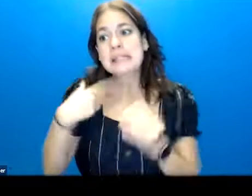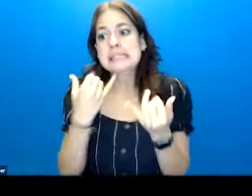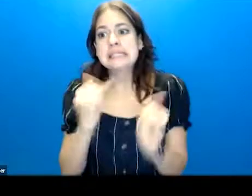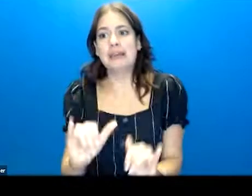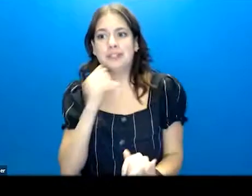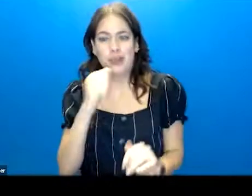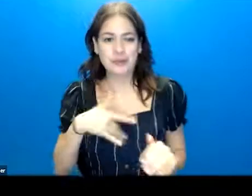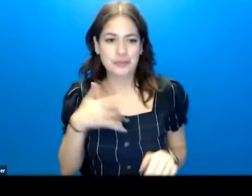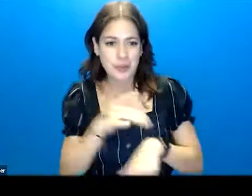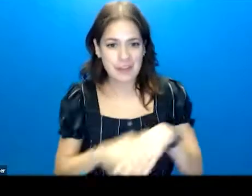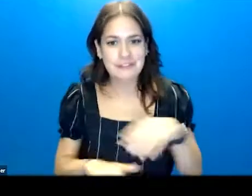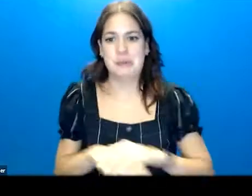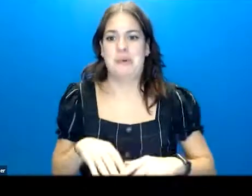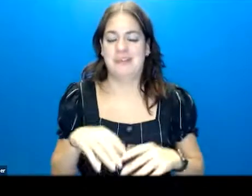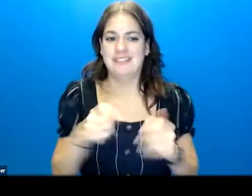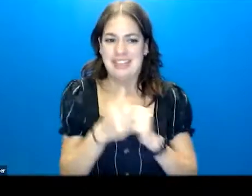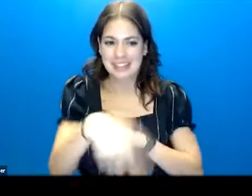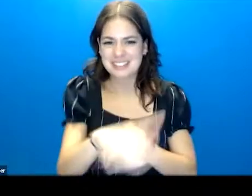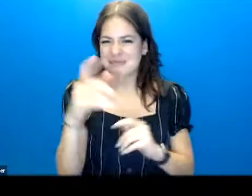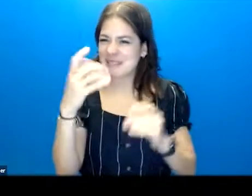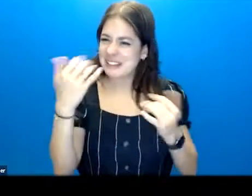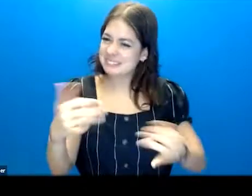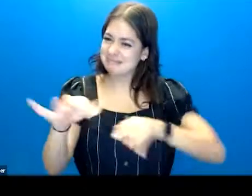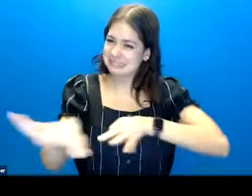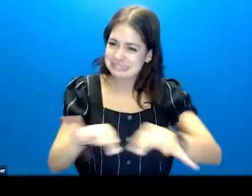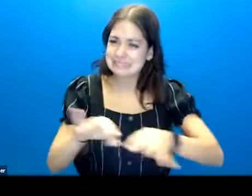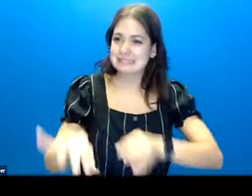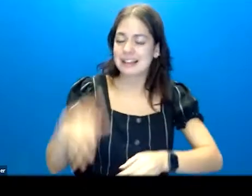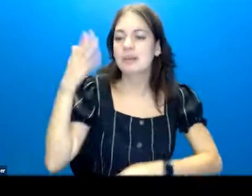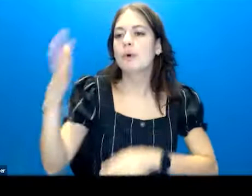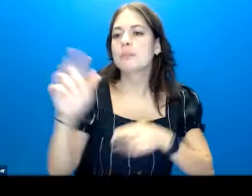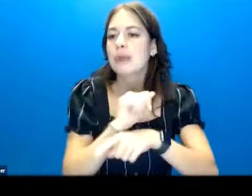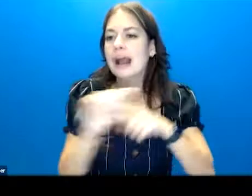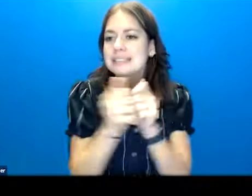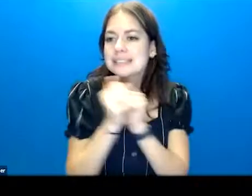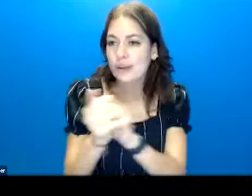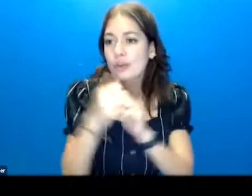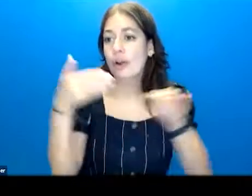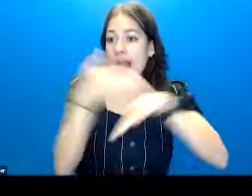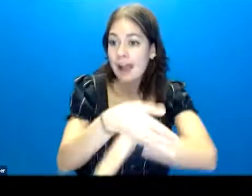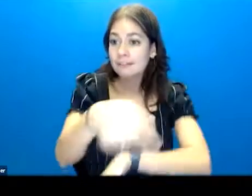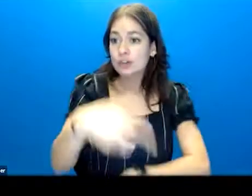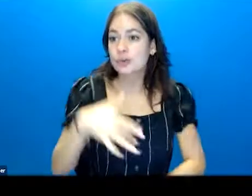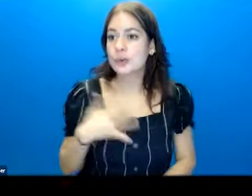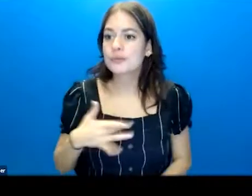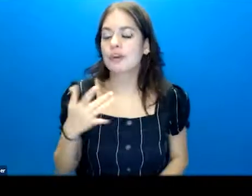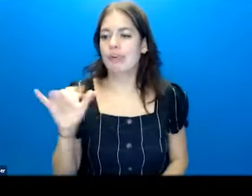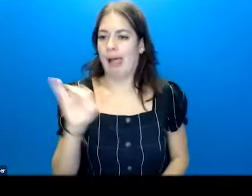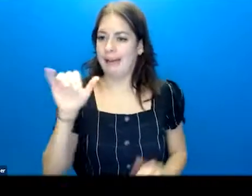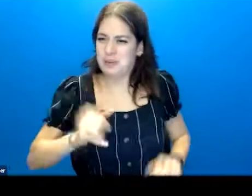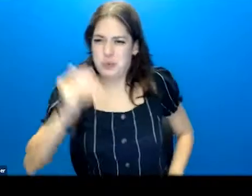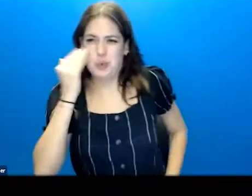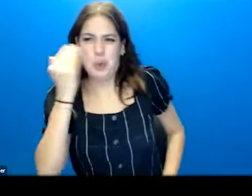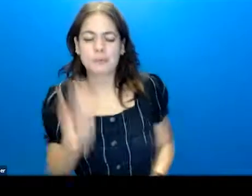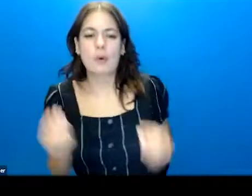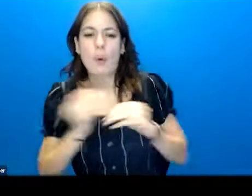don't feel comfortable with it. So I'm going to go through it today and we're going to practice together with the hope that afterwards you feel like you know it